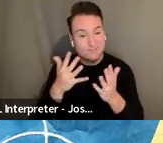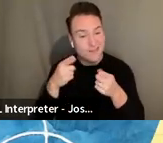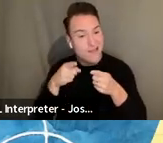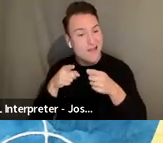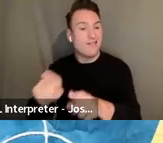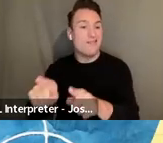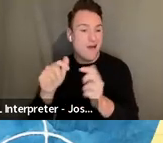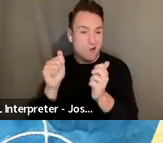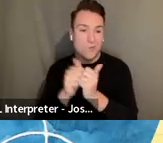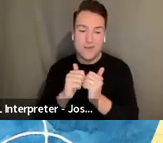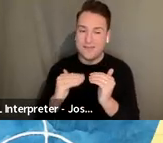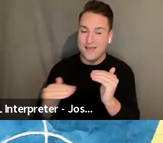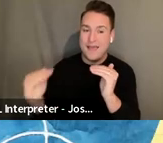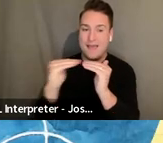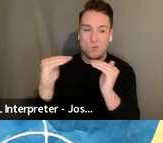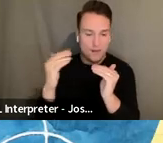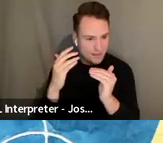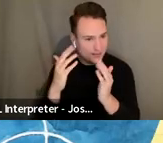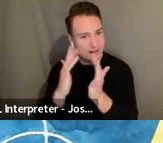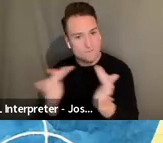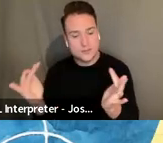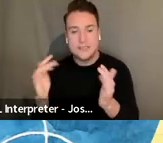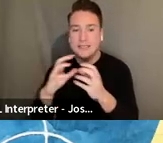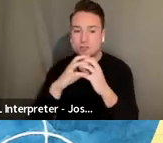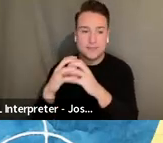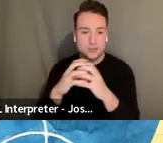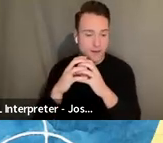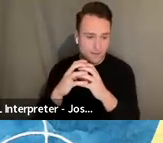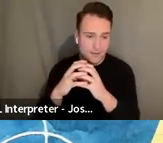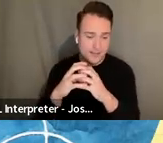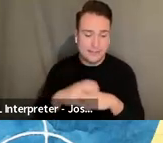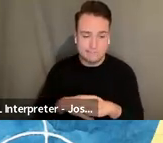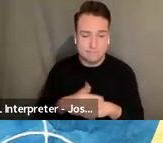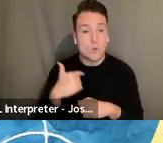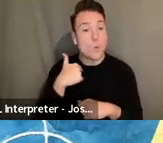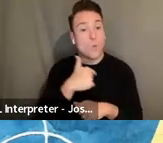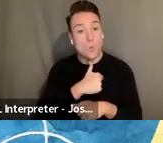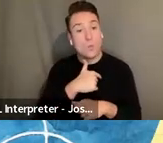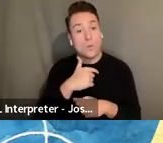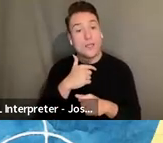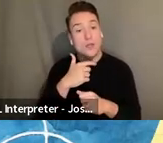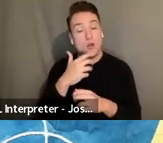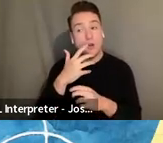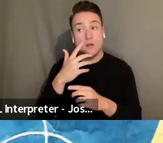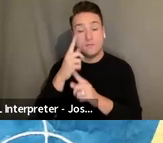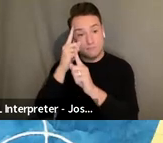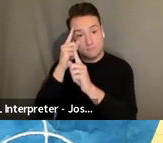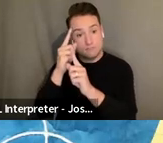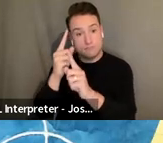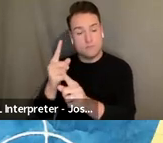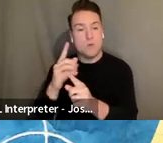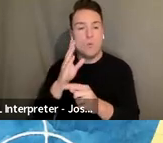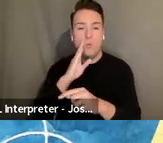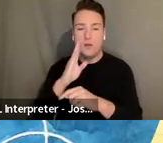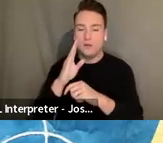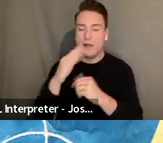diversity, intersectionality, and accessibility stance, we are heading into a process of strategic planning